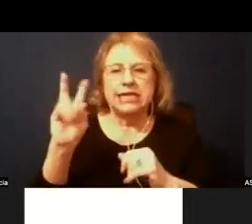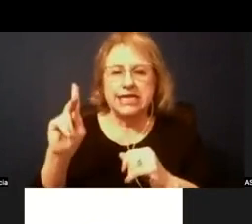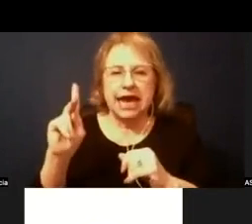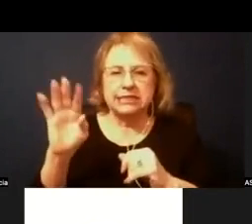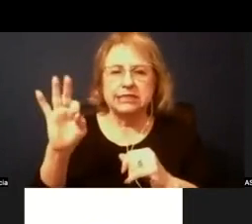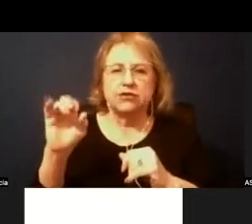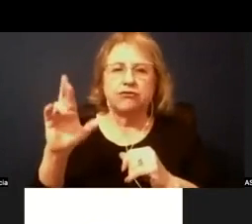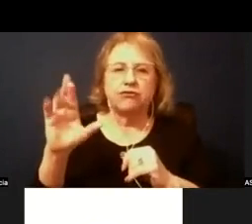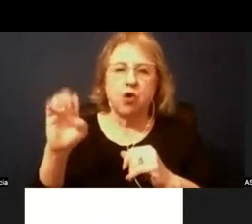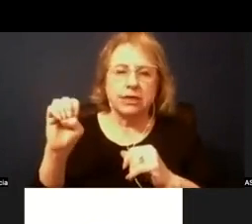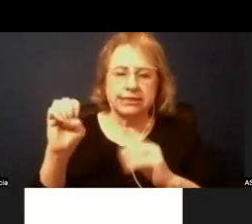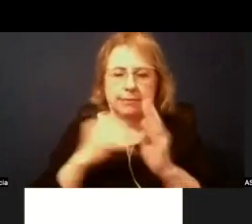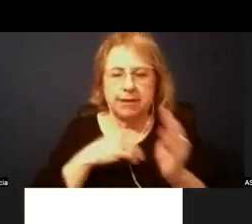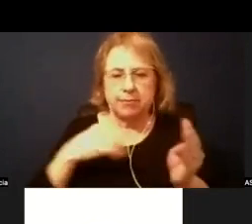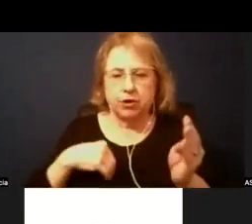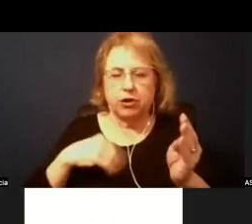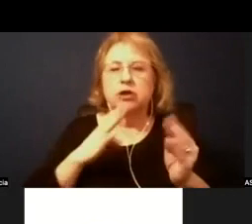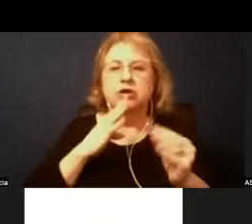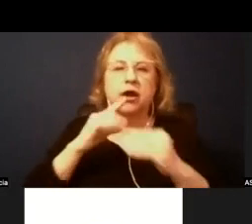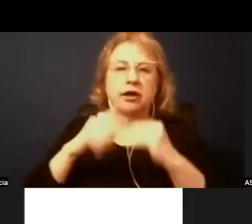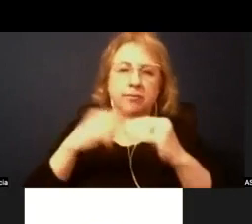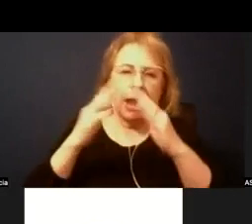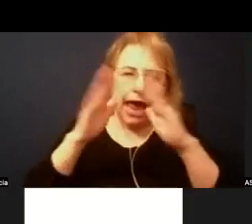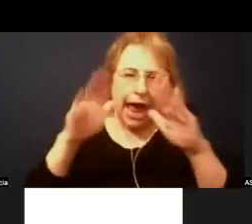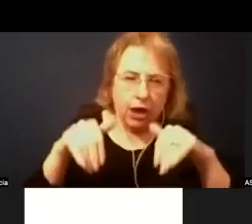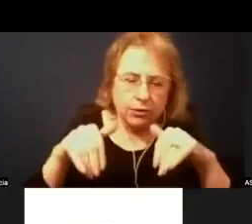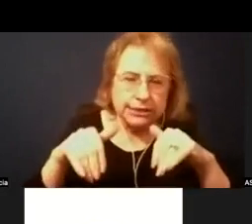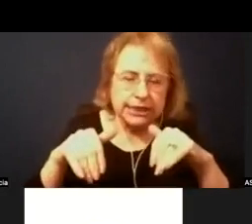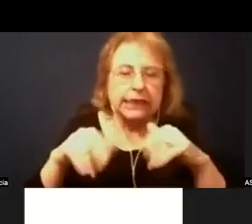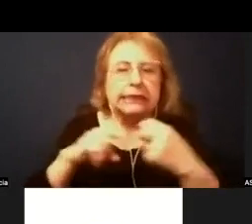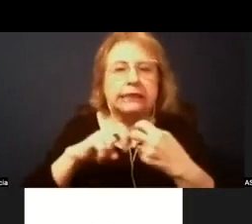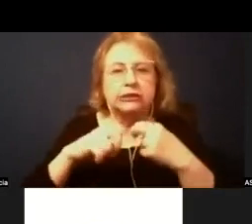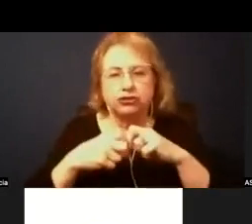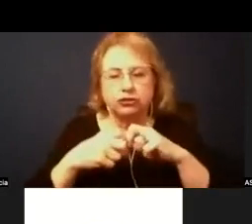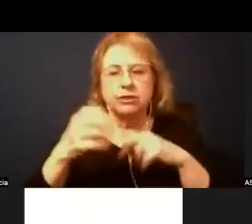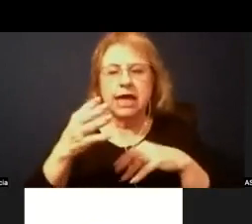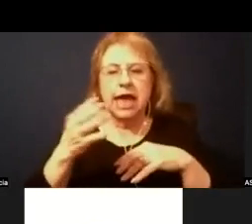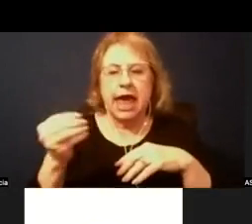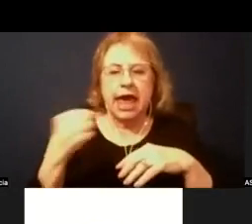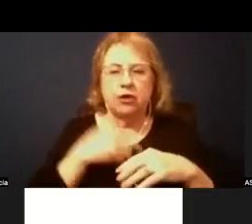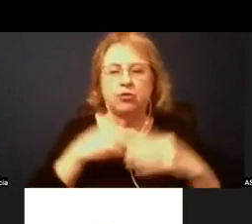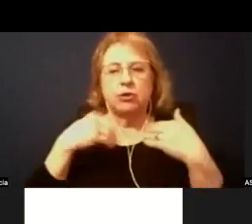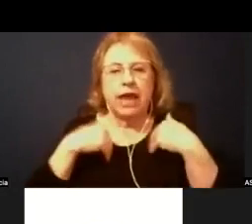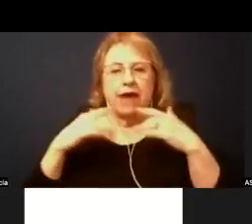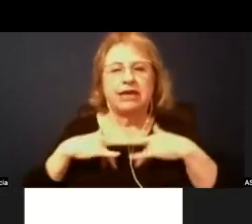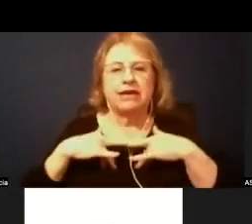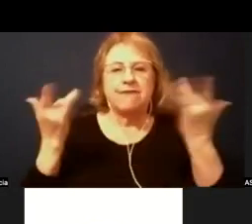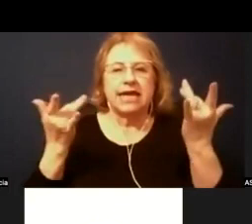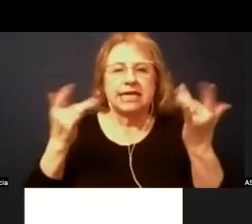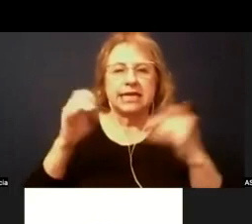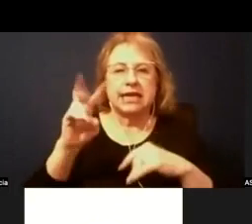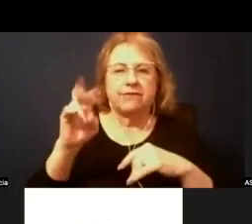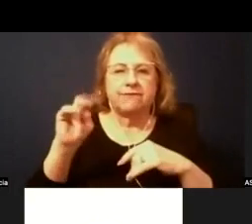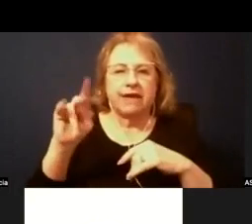be, like you mentioned, we talked about like housing issues, but also that there will be an event. And that event is tentatively scheduled for